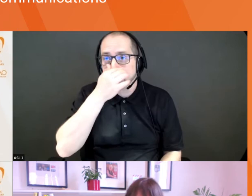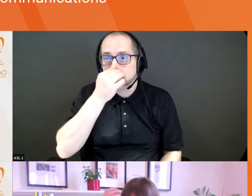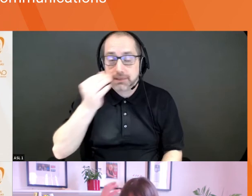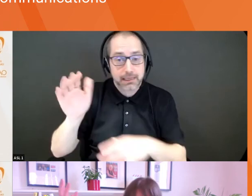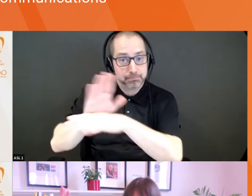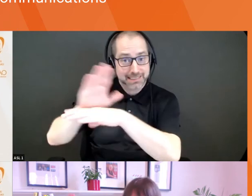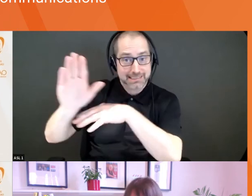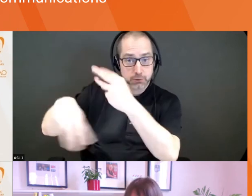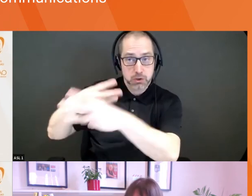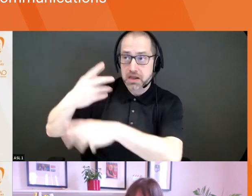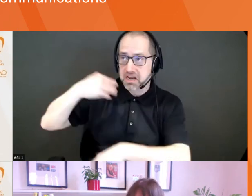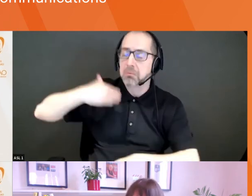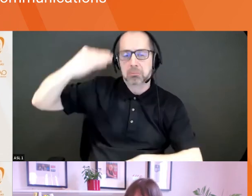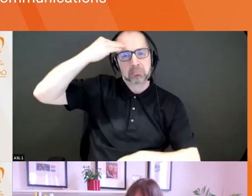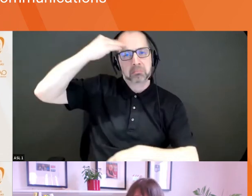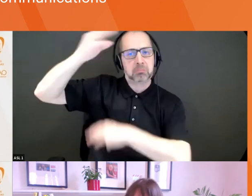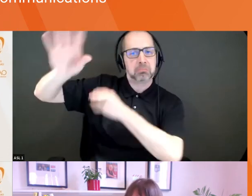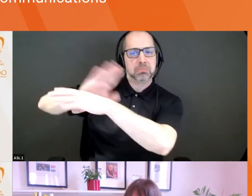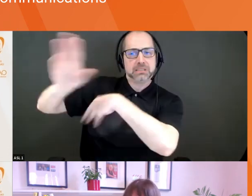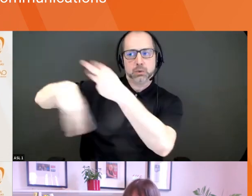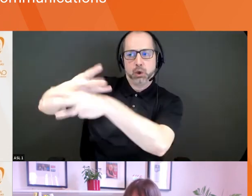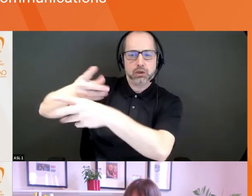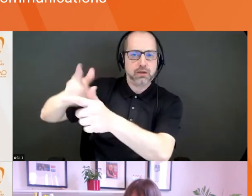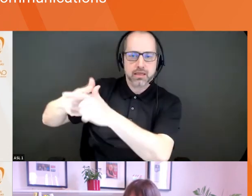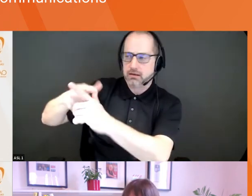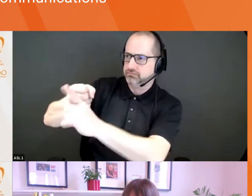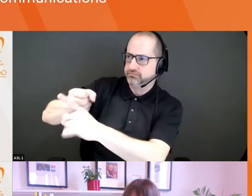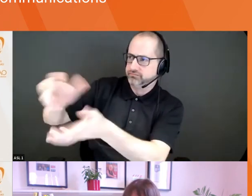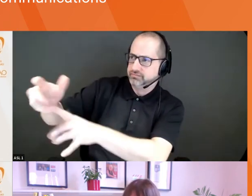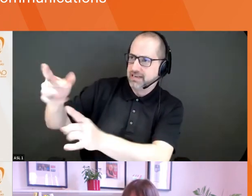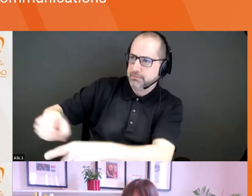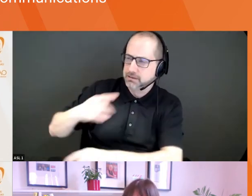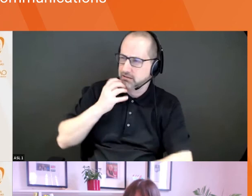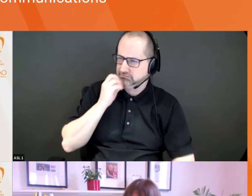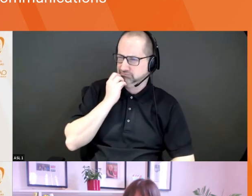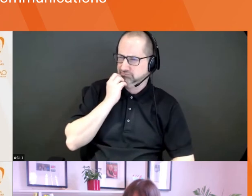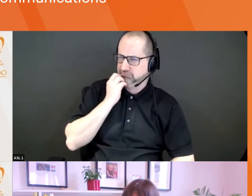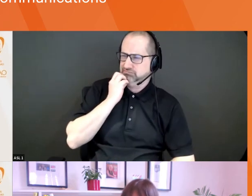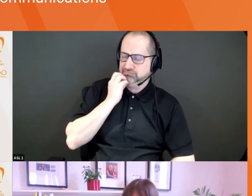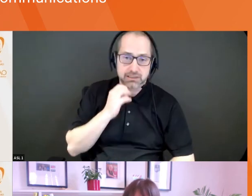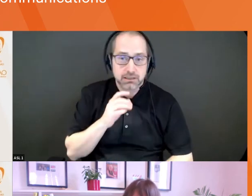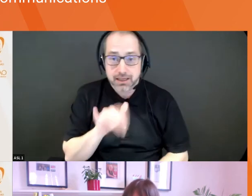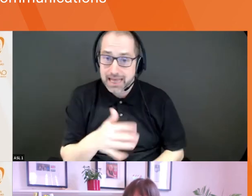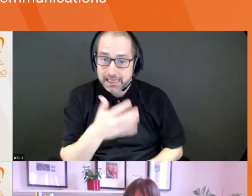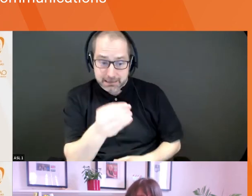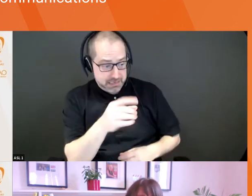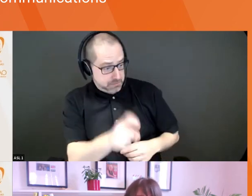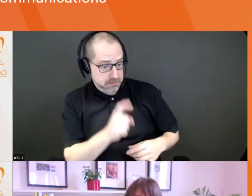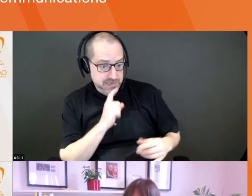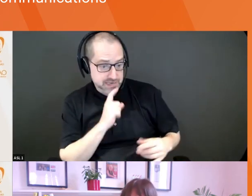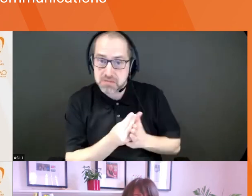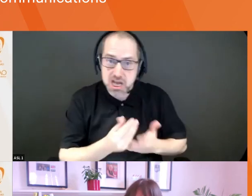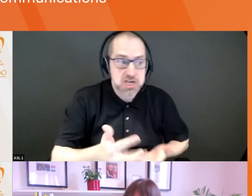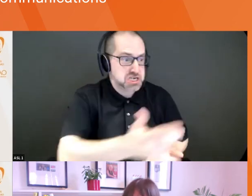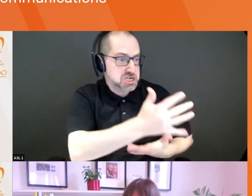something happens that I'm scratching my head at. So, you know, no, uh, does a company have to be making large amount of sales? No, who knows what, what